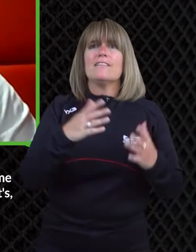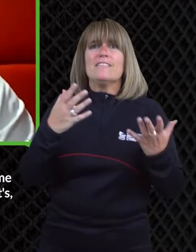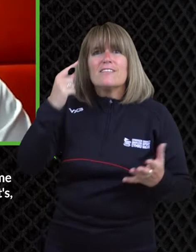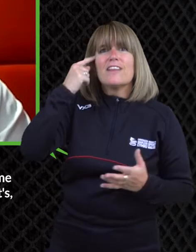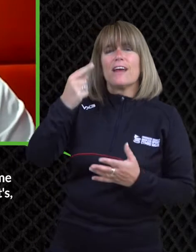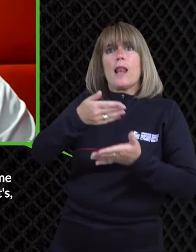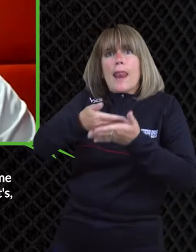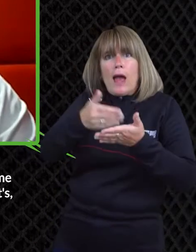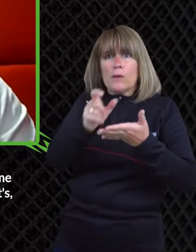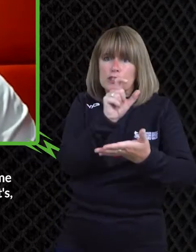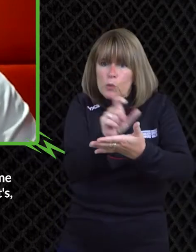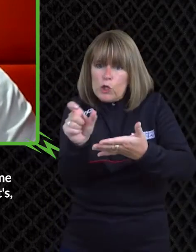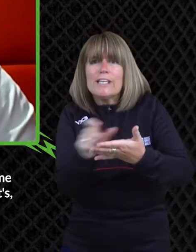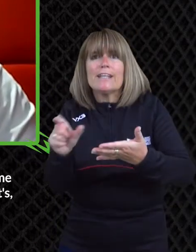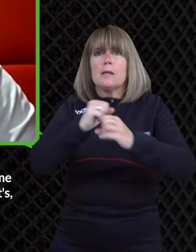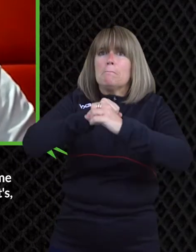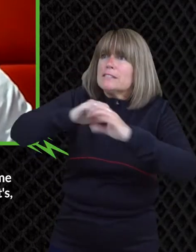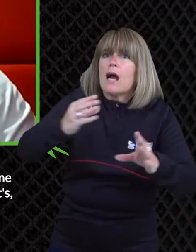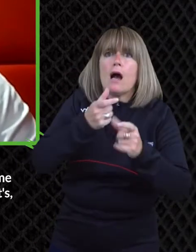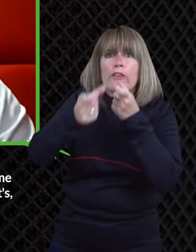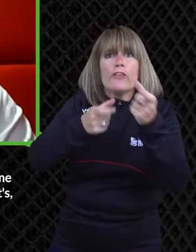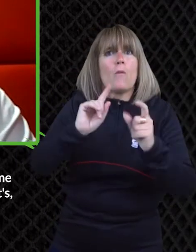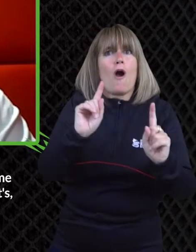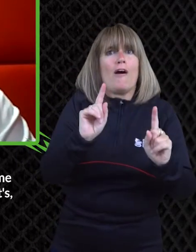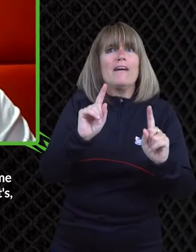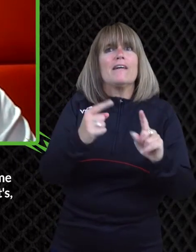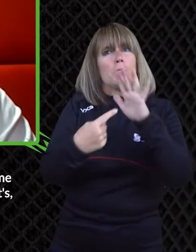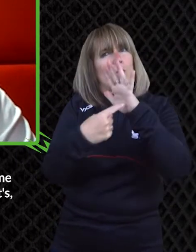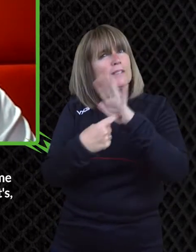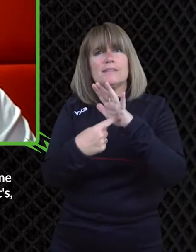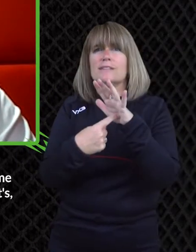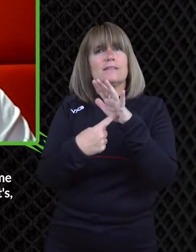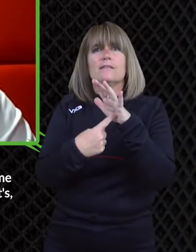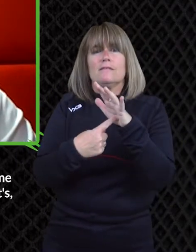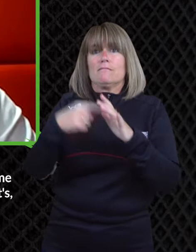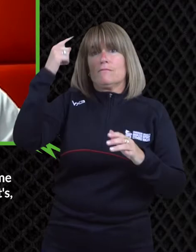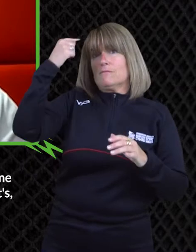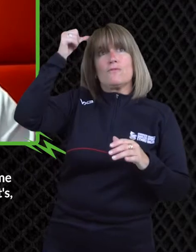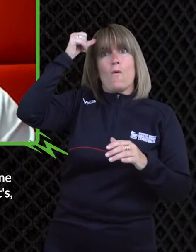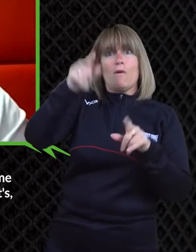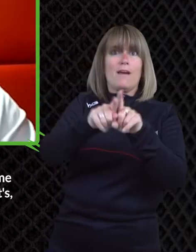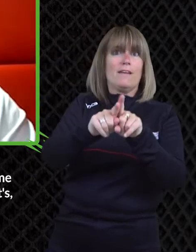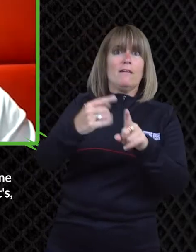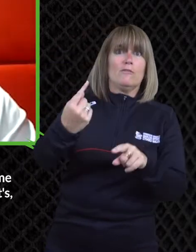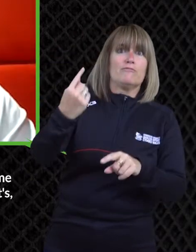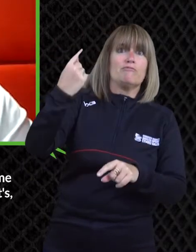barriers and it's about breaking down those barriers i think i've understood that correctly um so i think it's yes we've got the role models but we need to make sure